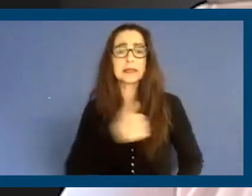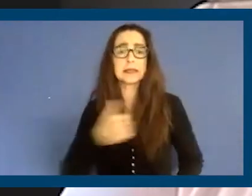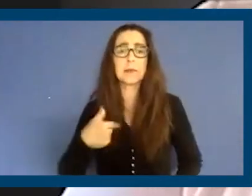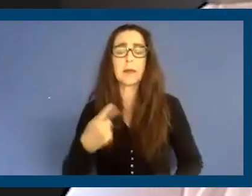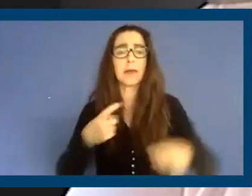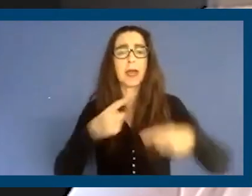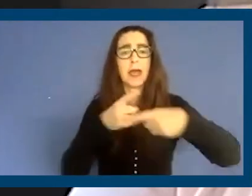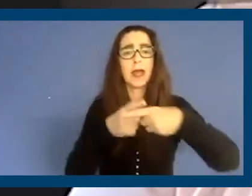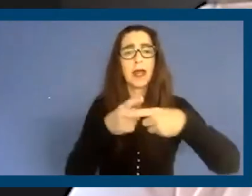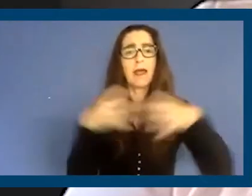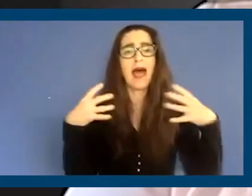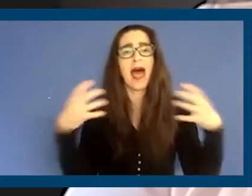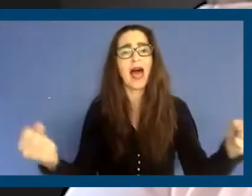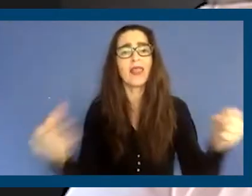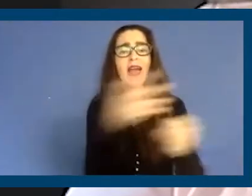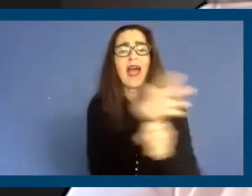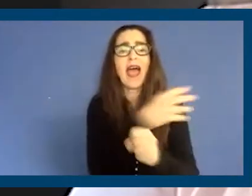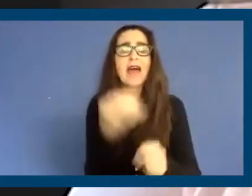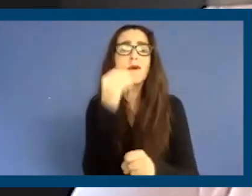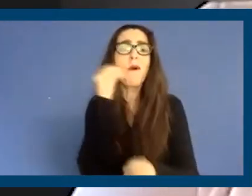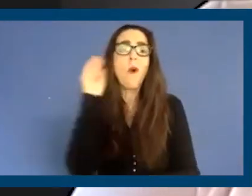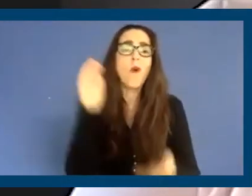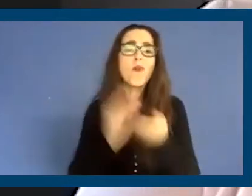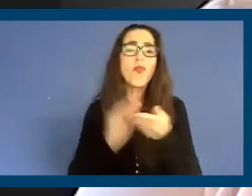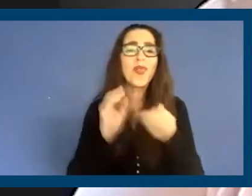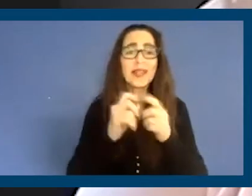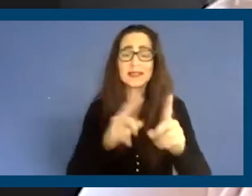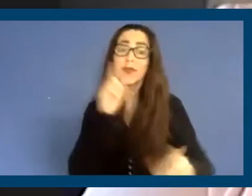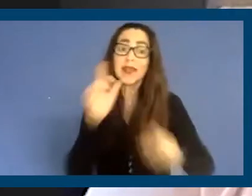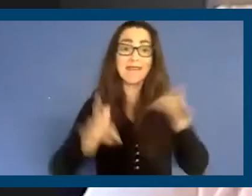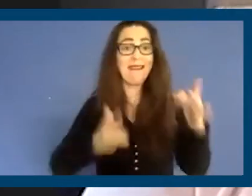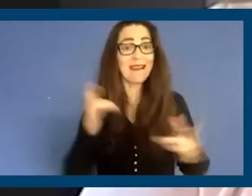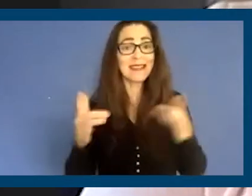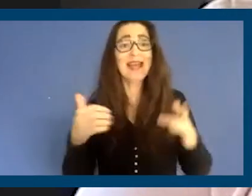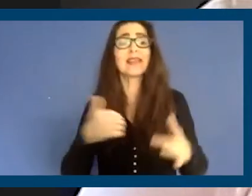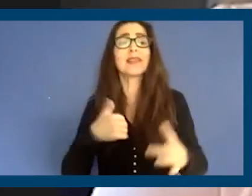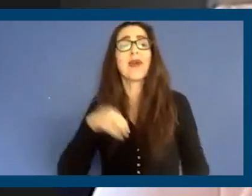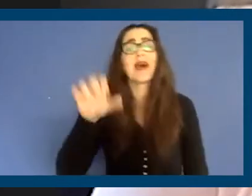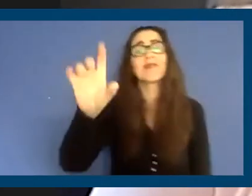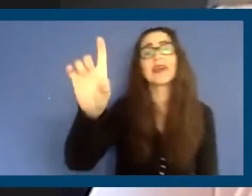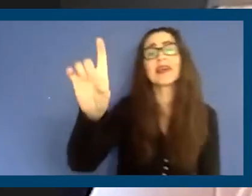health care and homelessness. And we're very excited to have him here today. David?